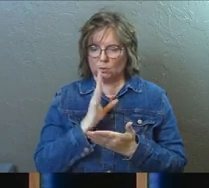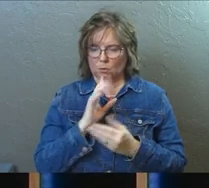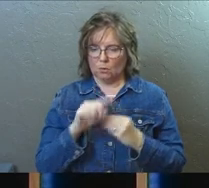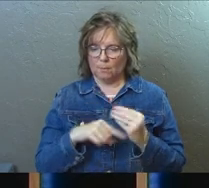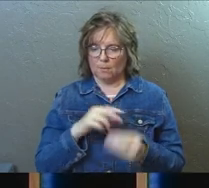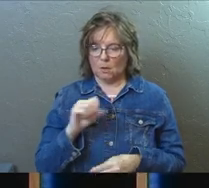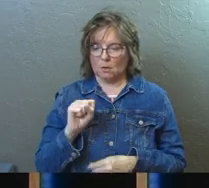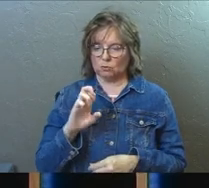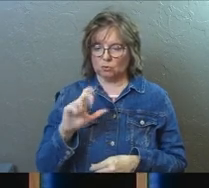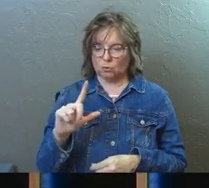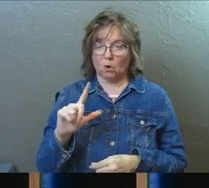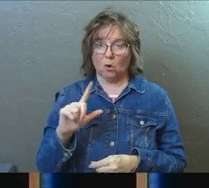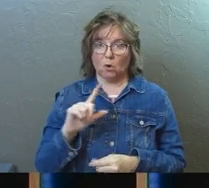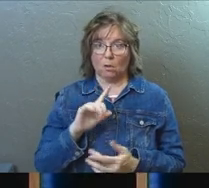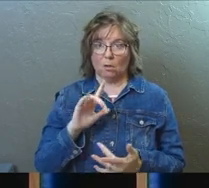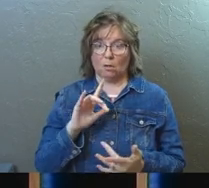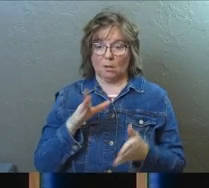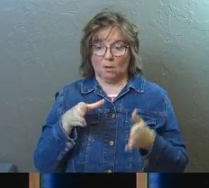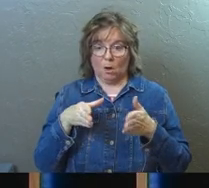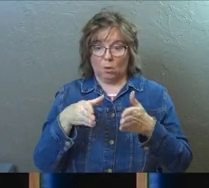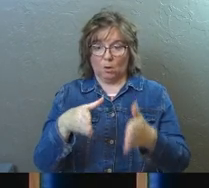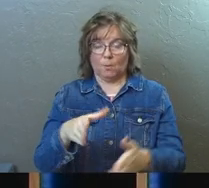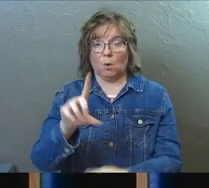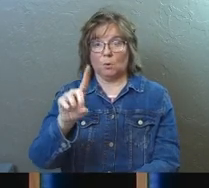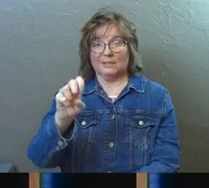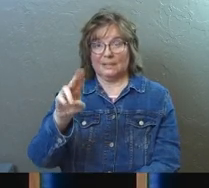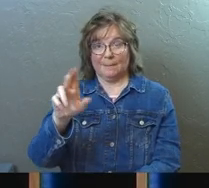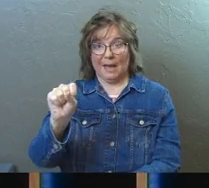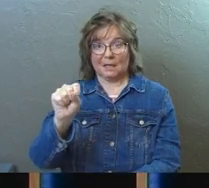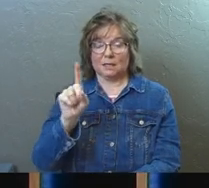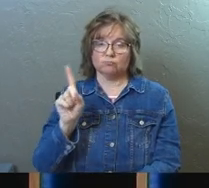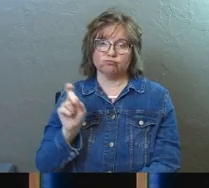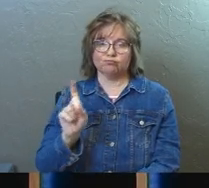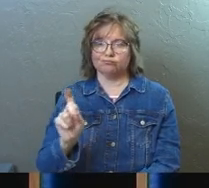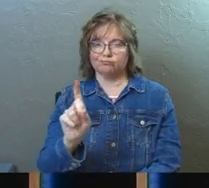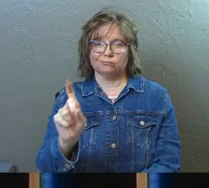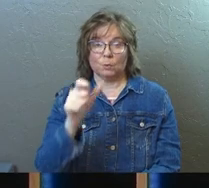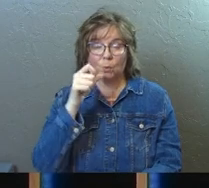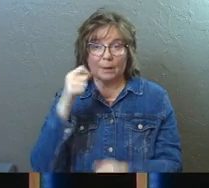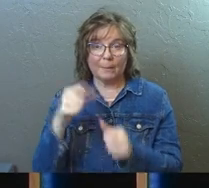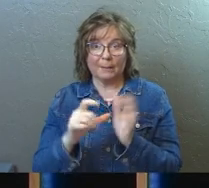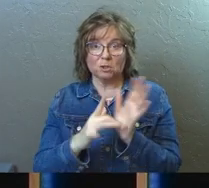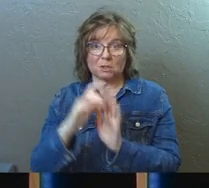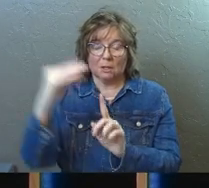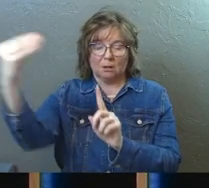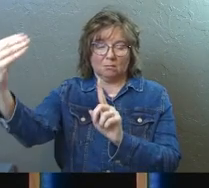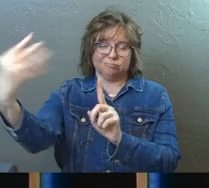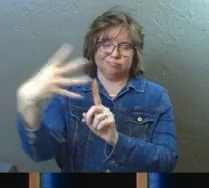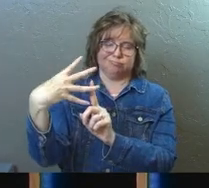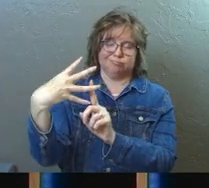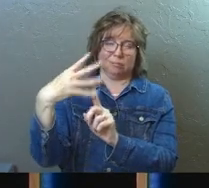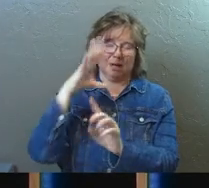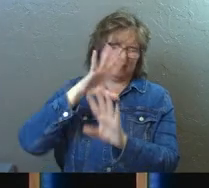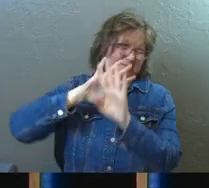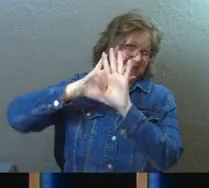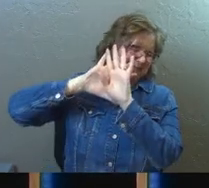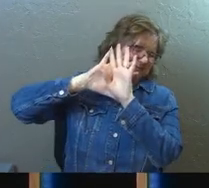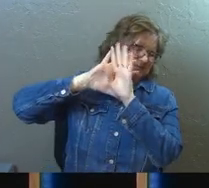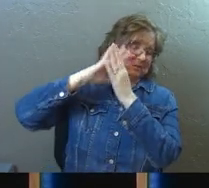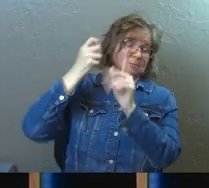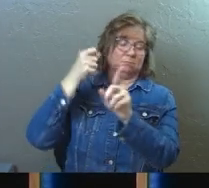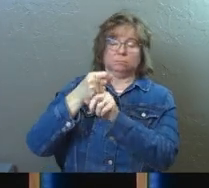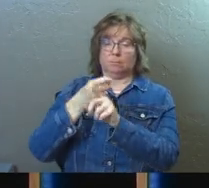Saul being reached by Jesus on the road to Damascus, do you remember what Jesus did to him? Jesus struck him blind.